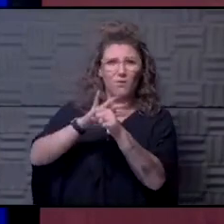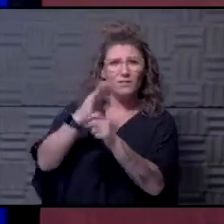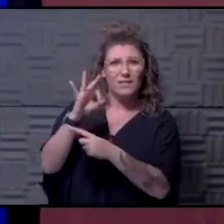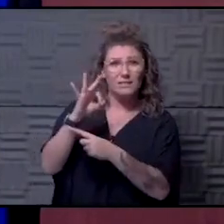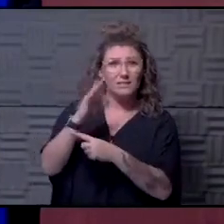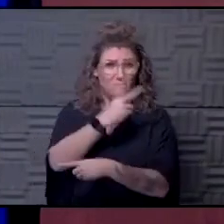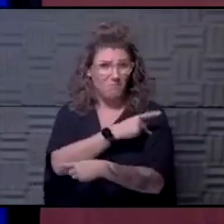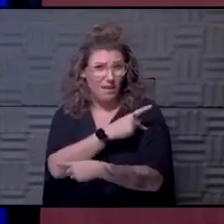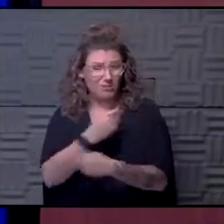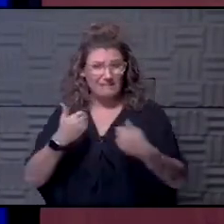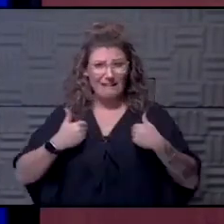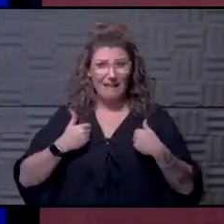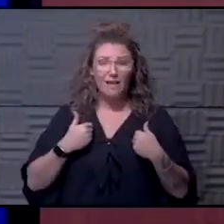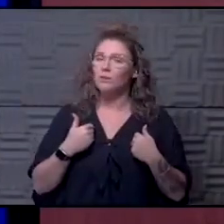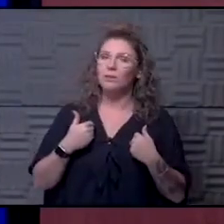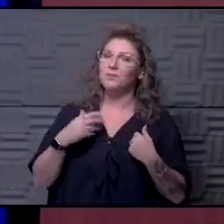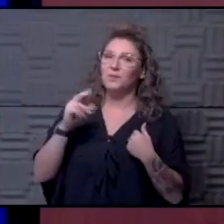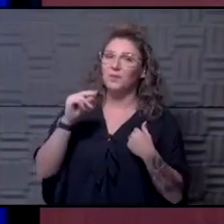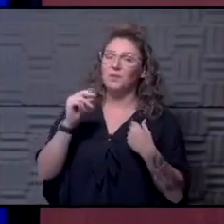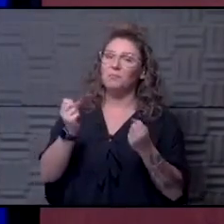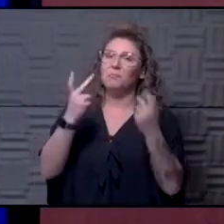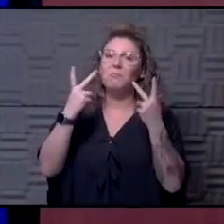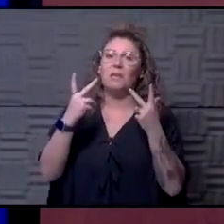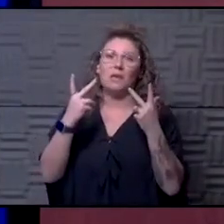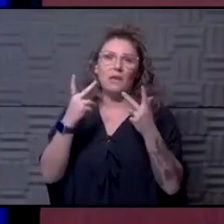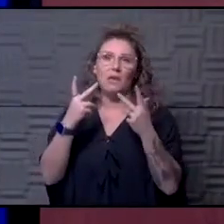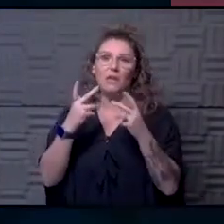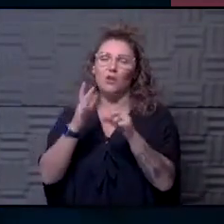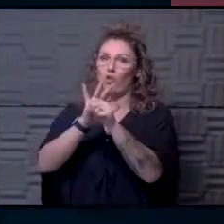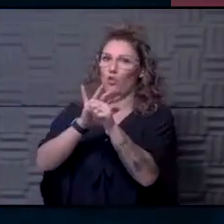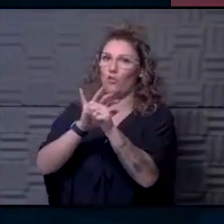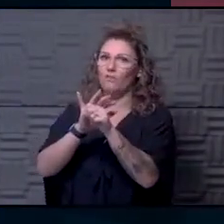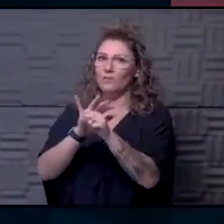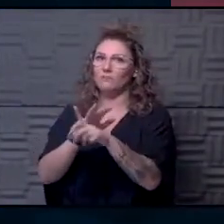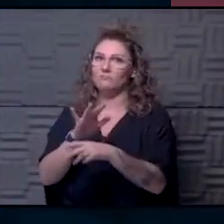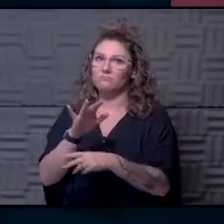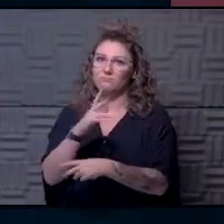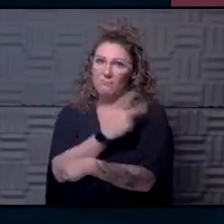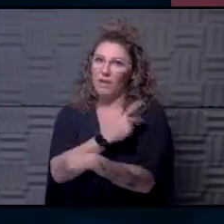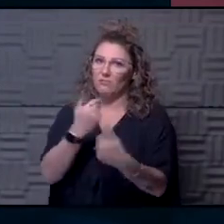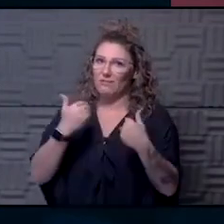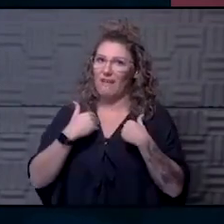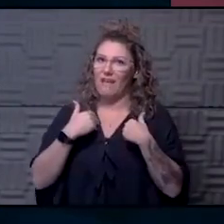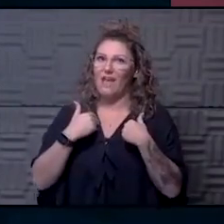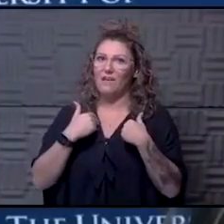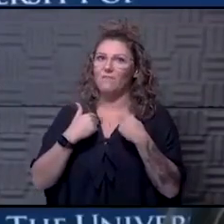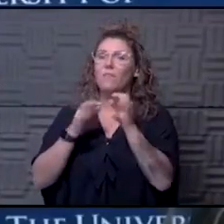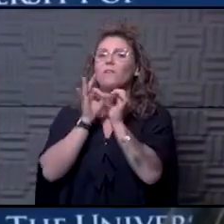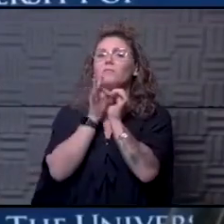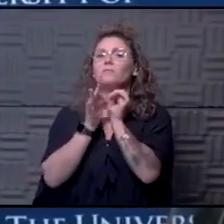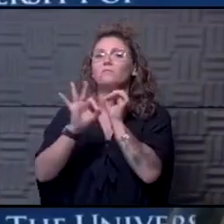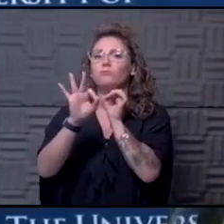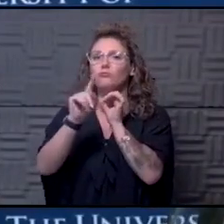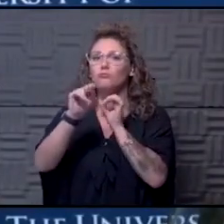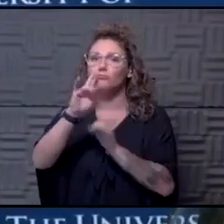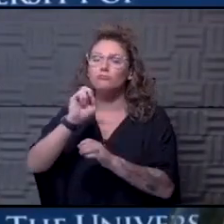Leslie, I think there are probably a lot of COVID patients that have had to have a trach. Yeah. There have been. He's definitely not the only